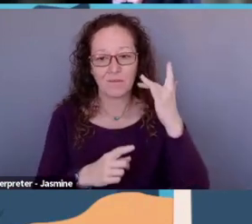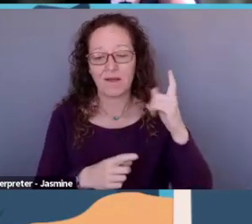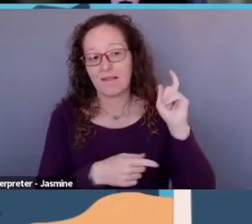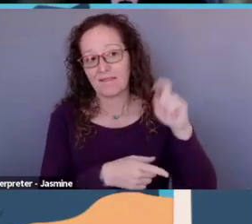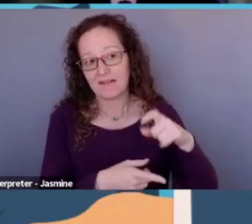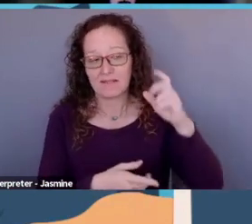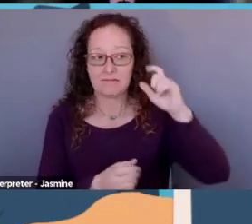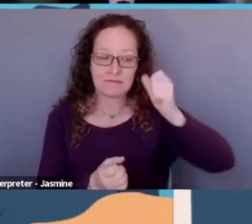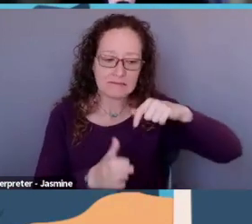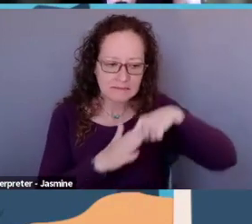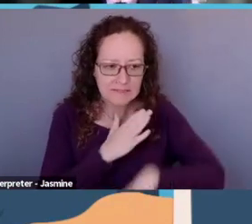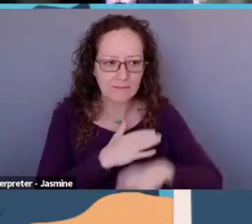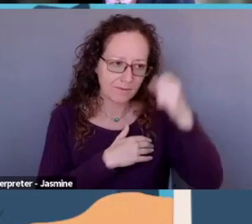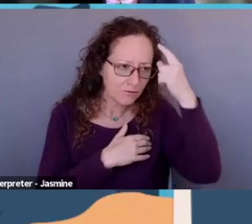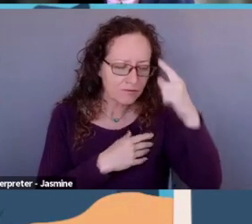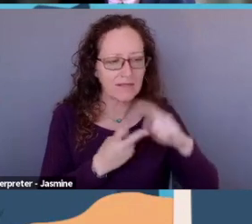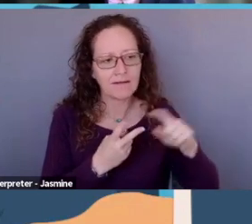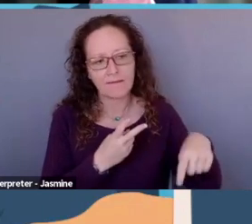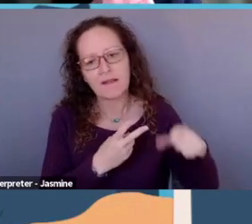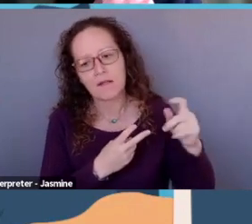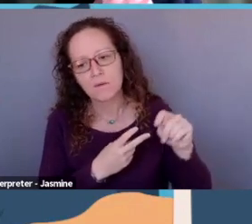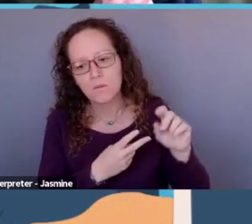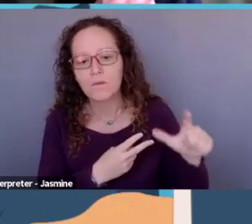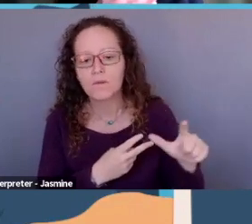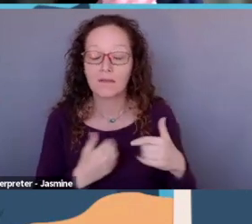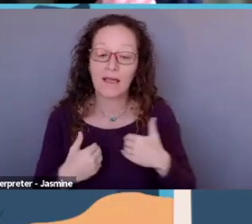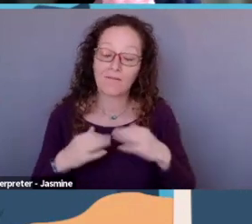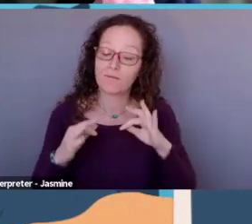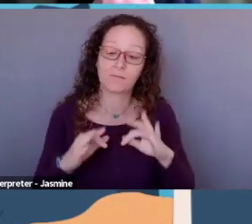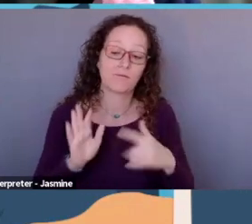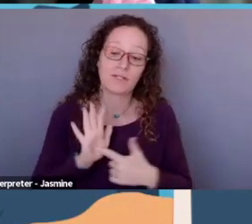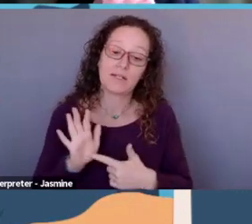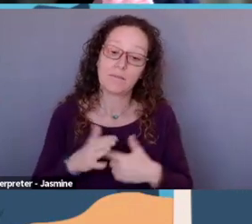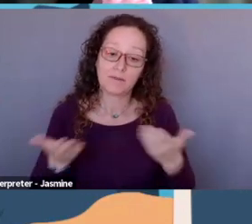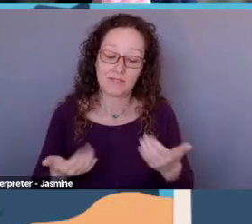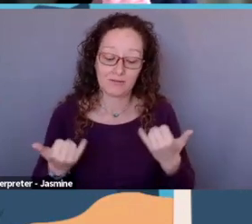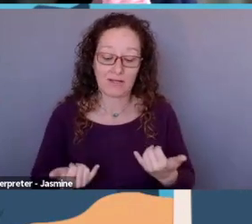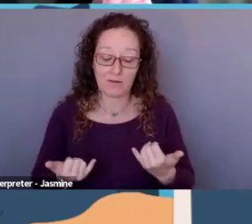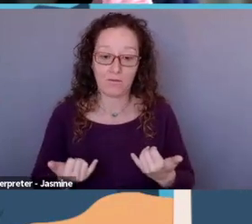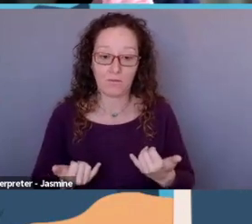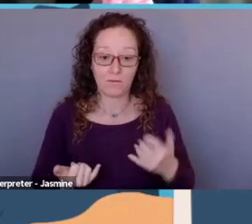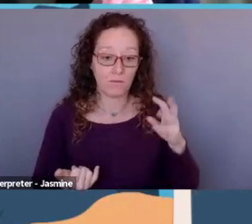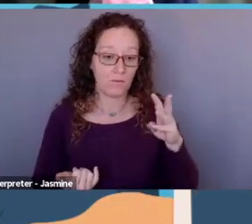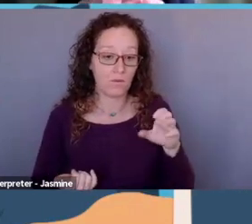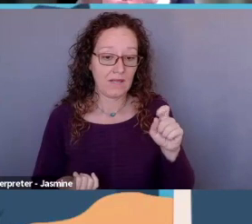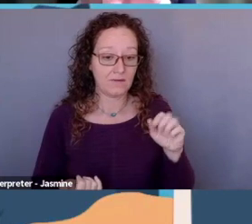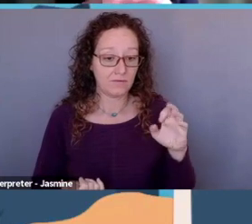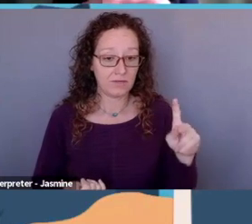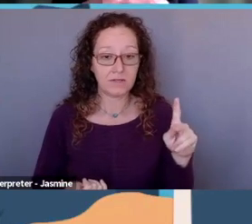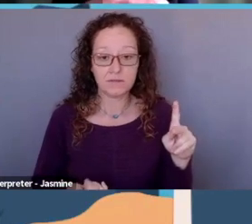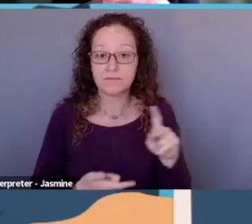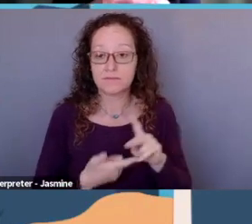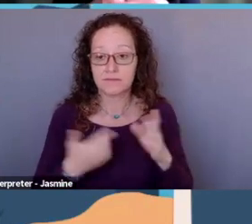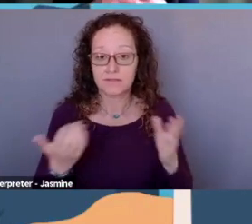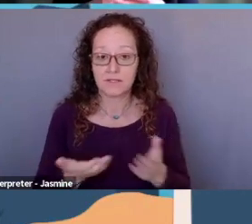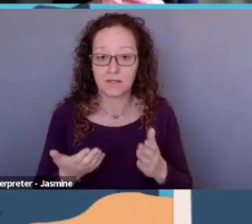And I can give a perfect example of where I am right now. So at Westrick, we are very